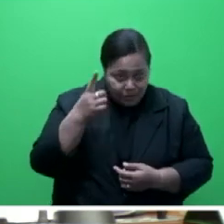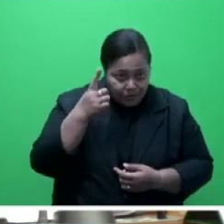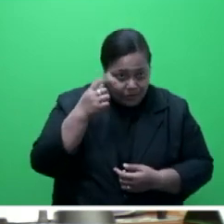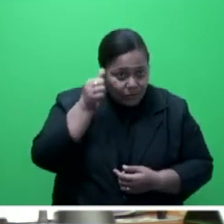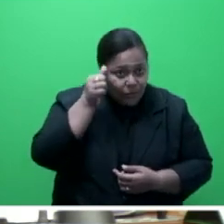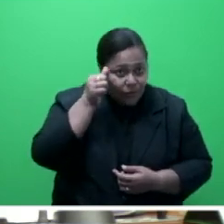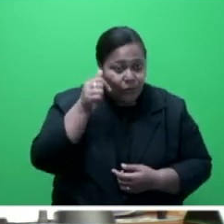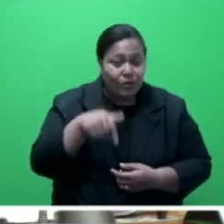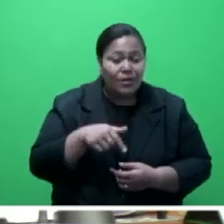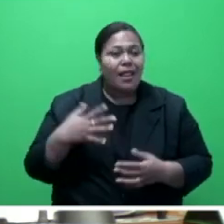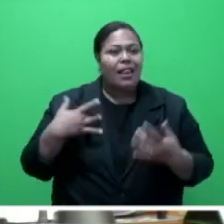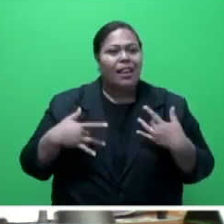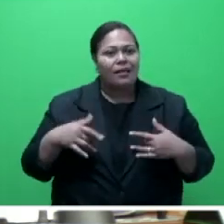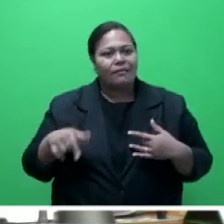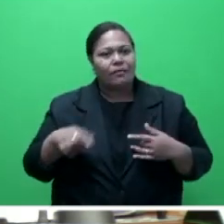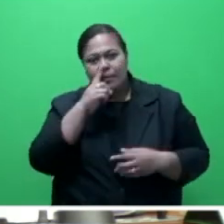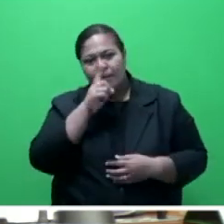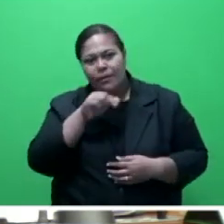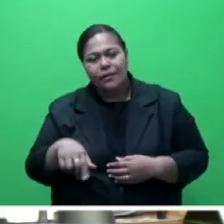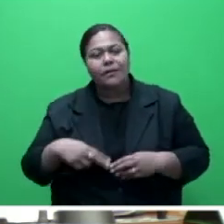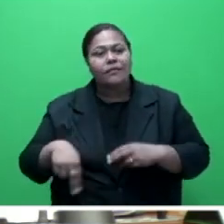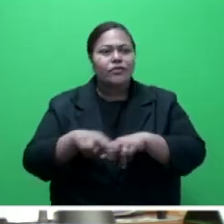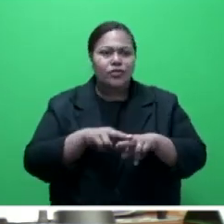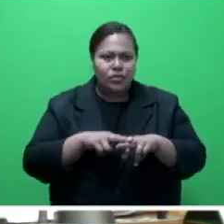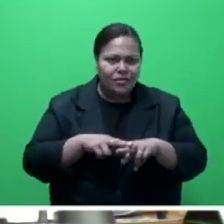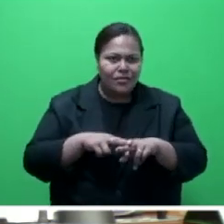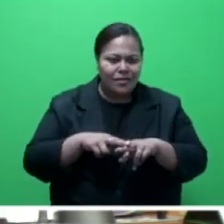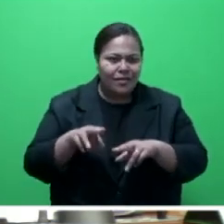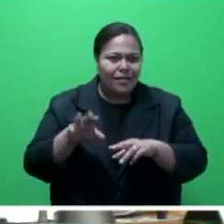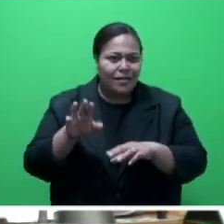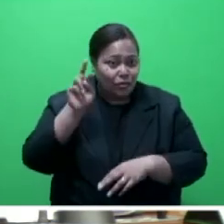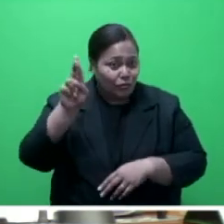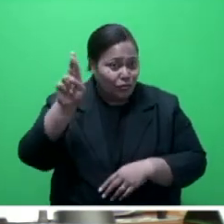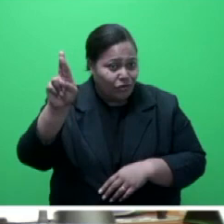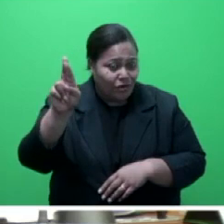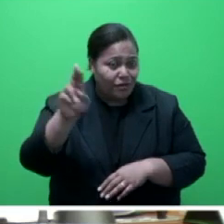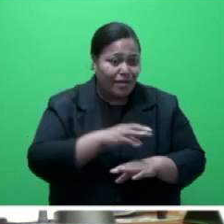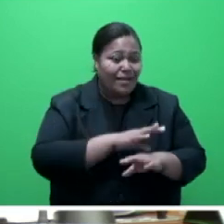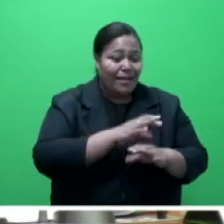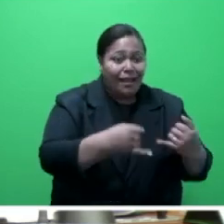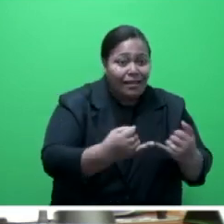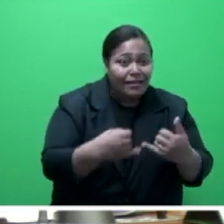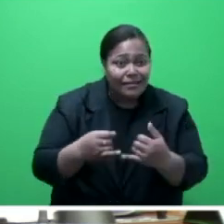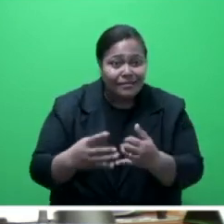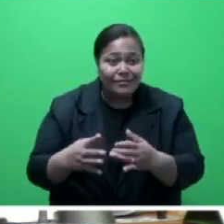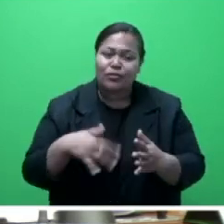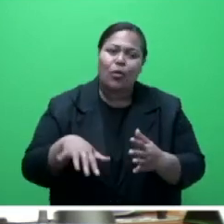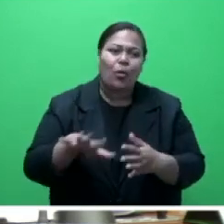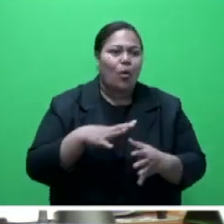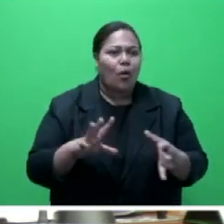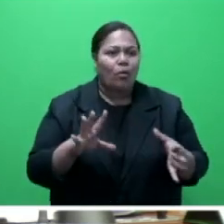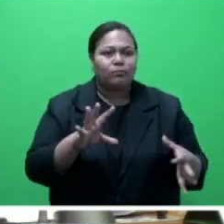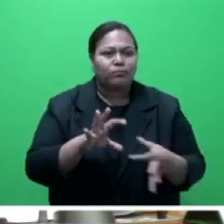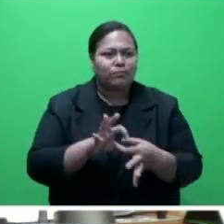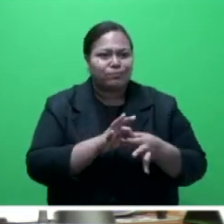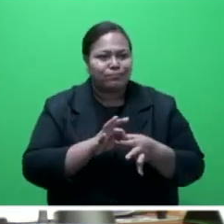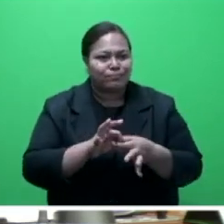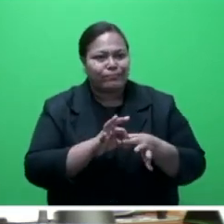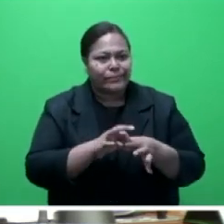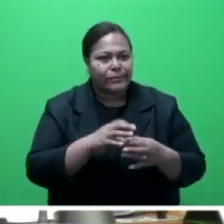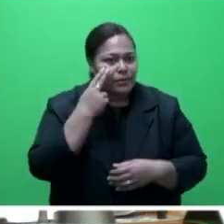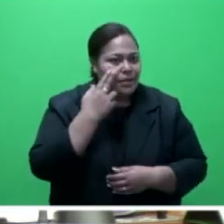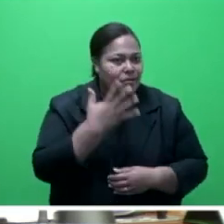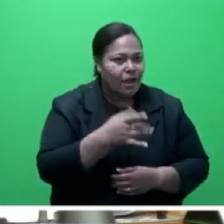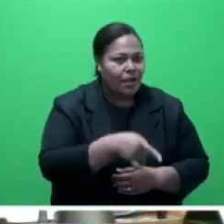that our people's livelihood, particularly in the Interior Rural Maritime Division, are linked, intertwined with our nature, our biological